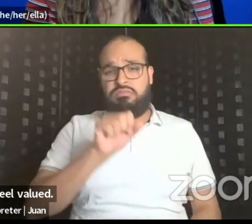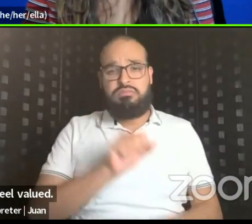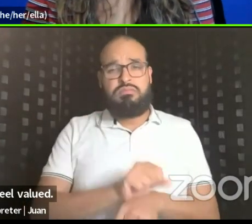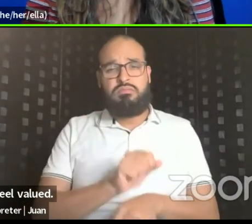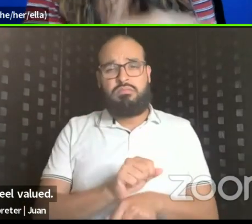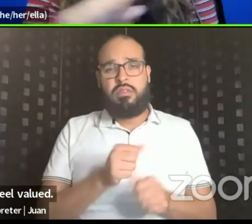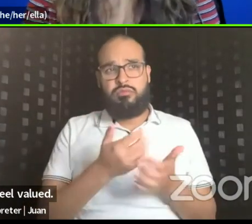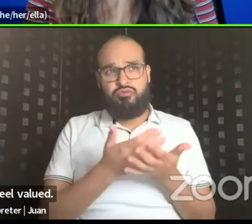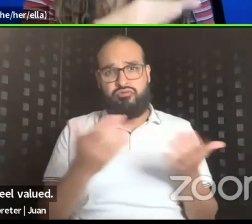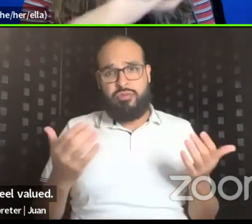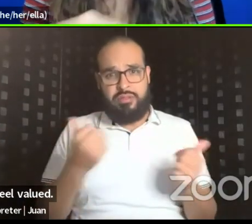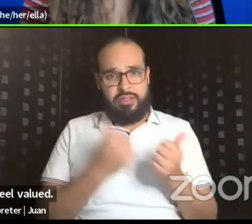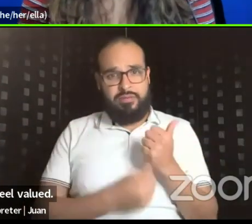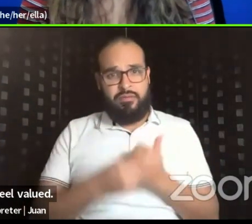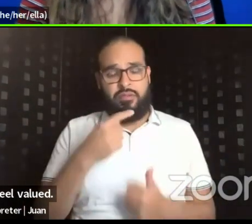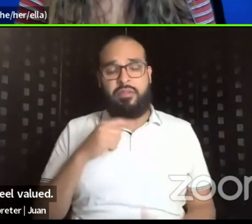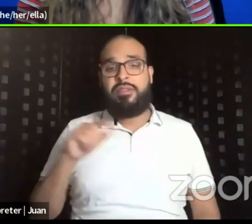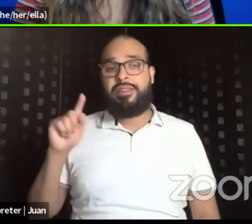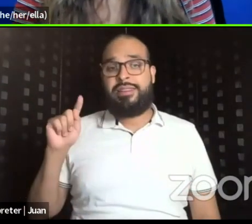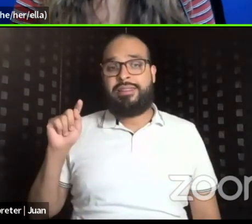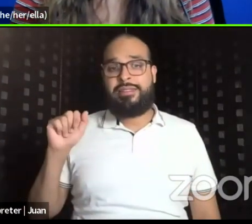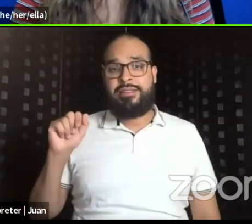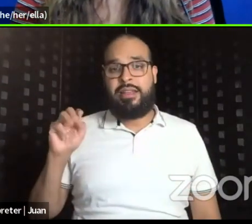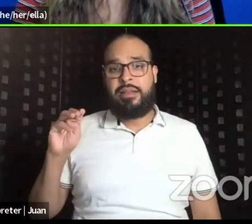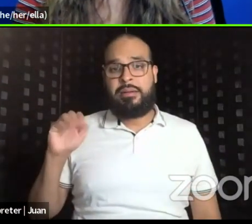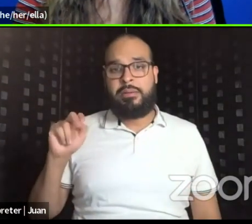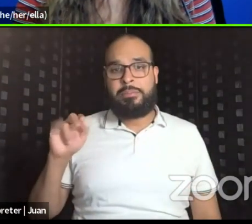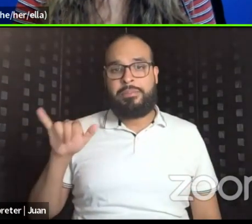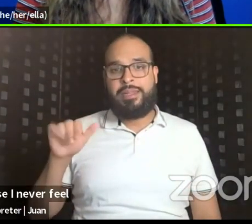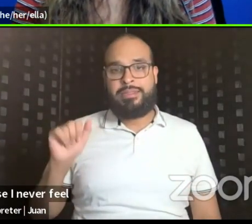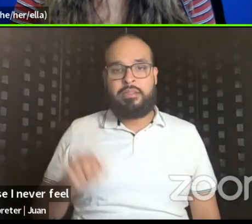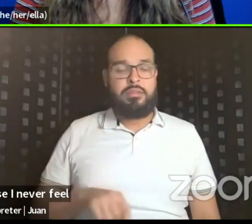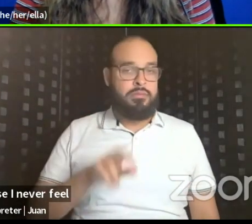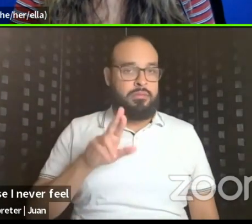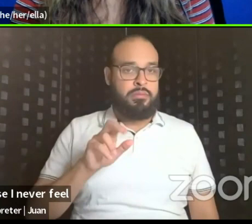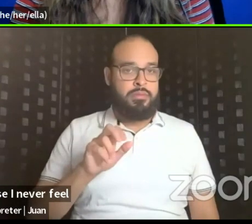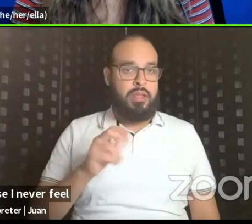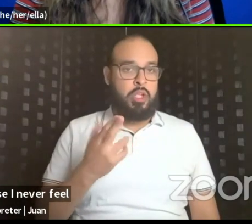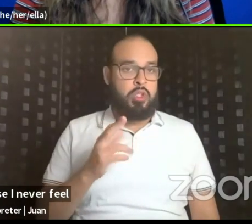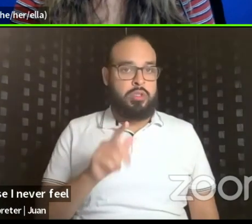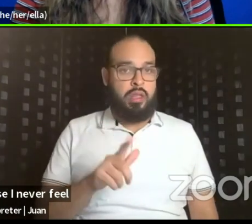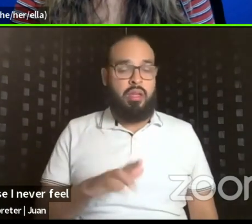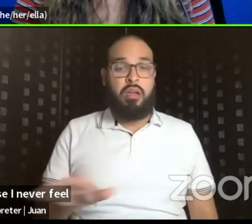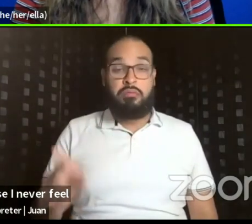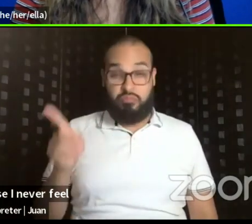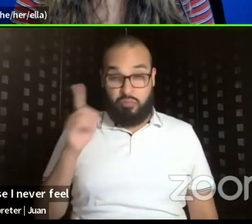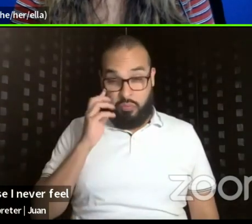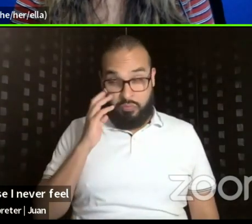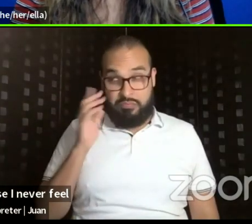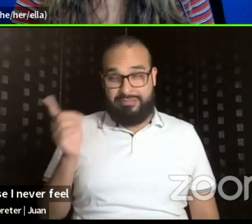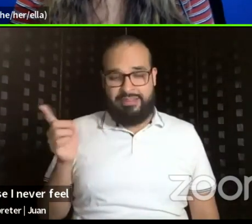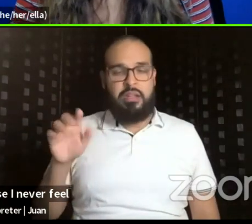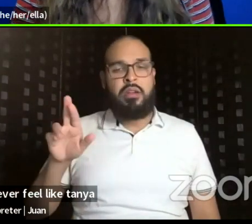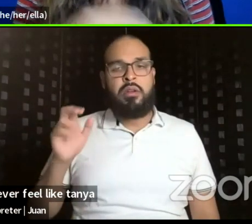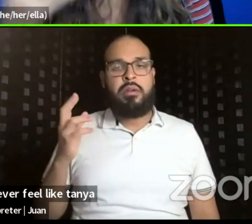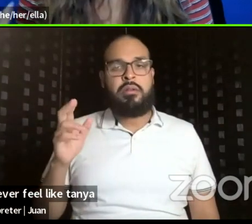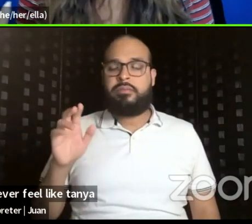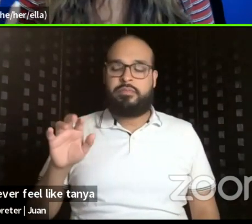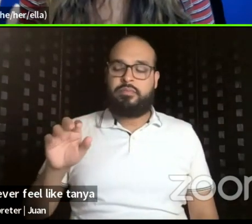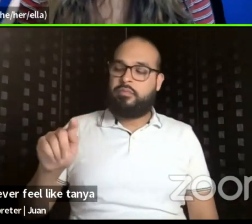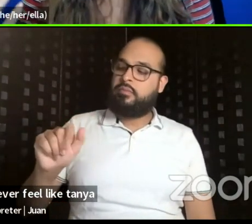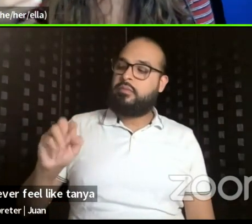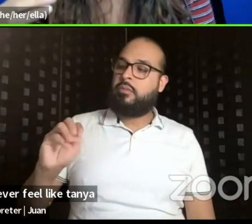uh, with Tamania, with Rachel, because I never feel, uh, like Tamania said, um, that my